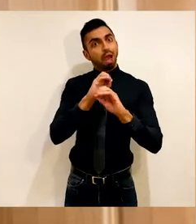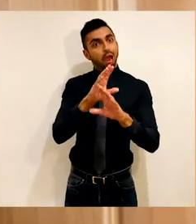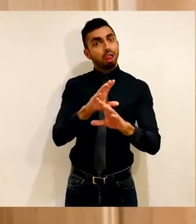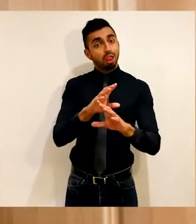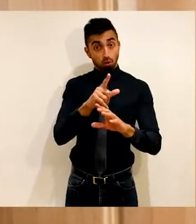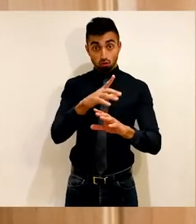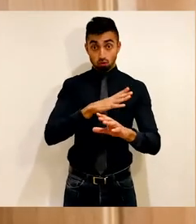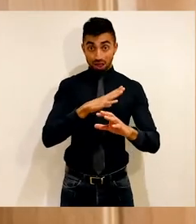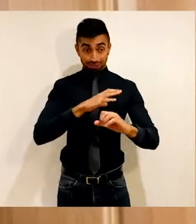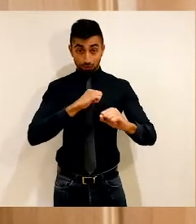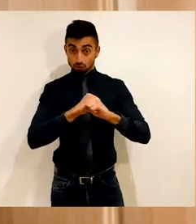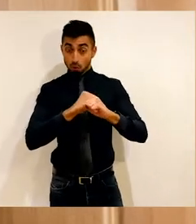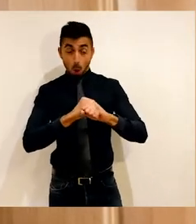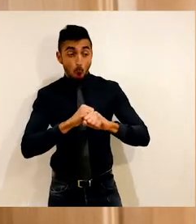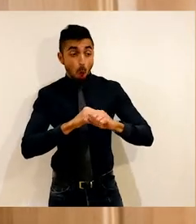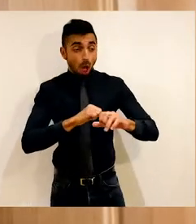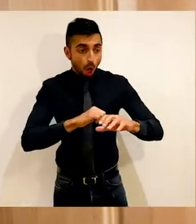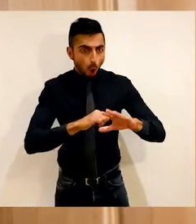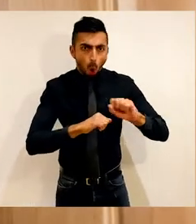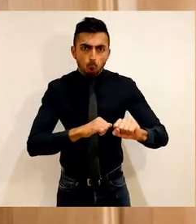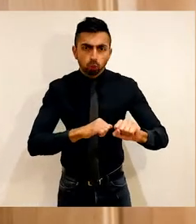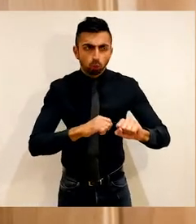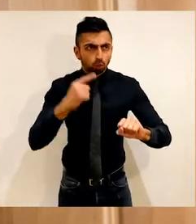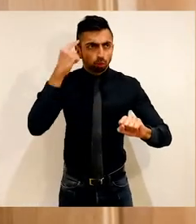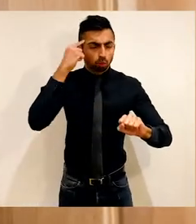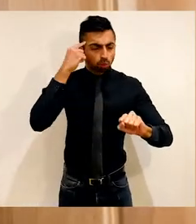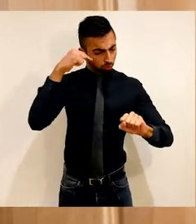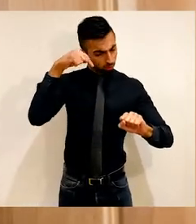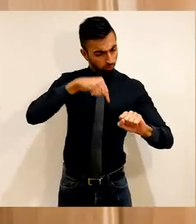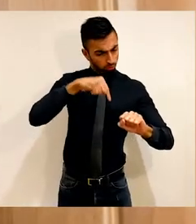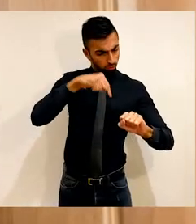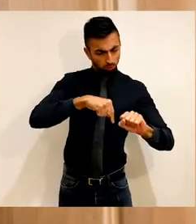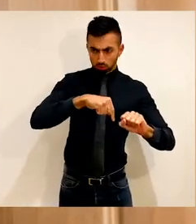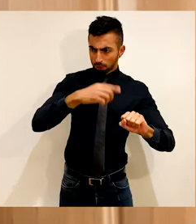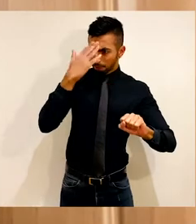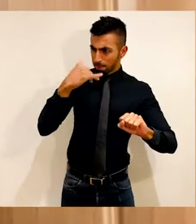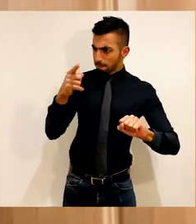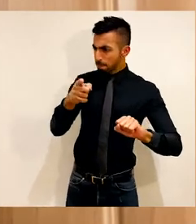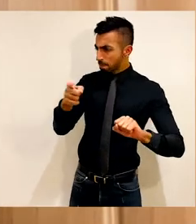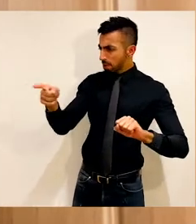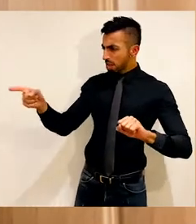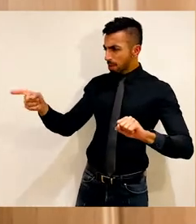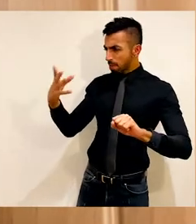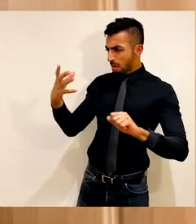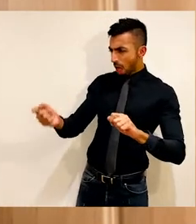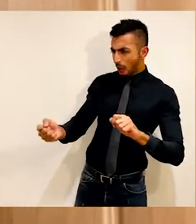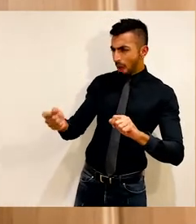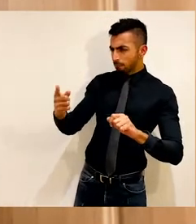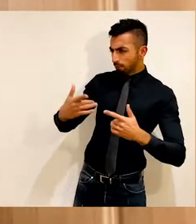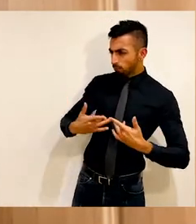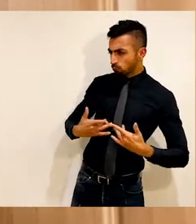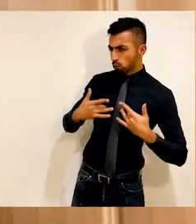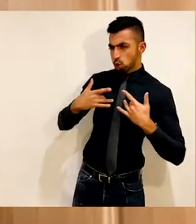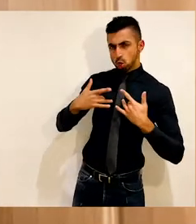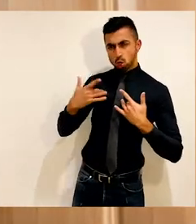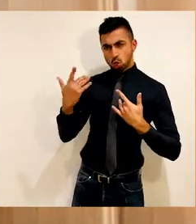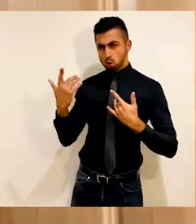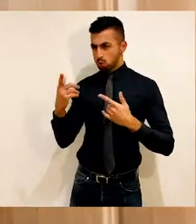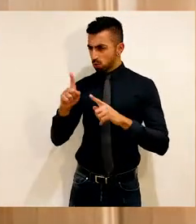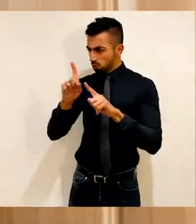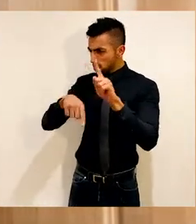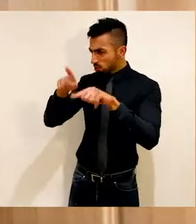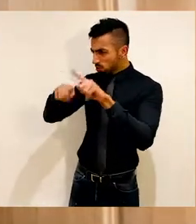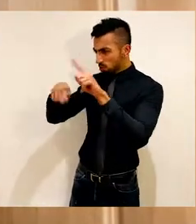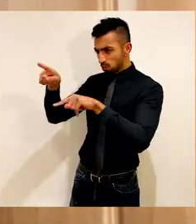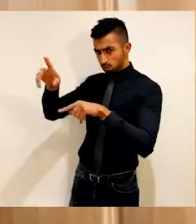asking a simple question. Who is not in the room? Meaning whose